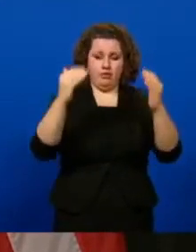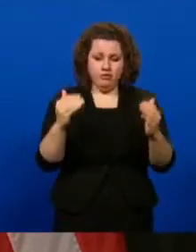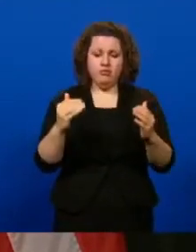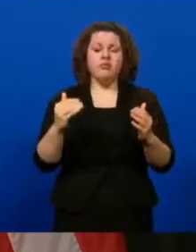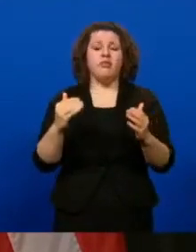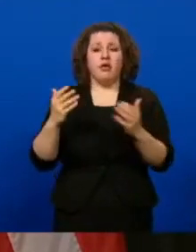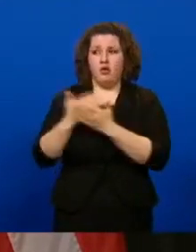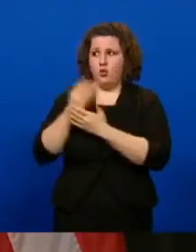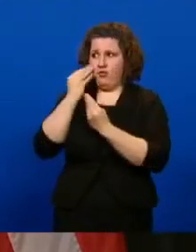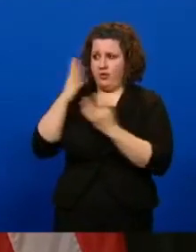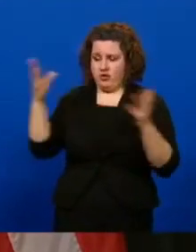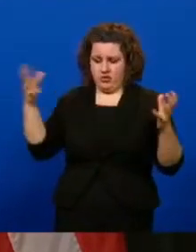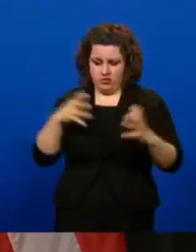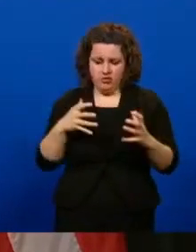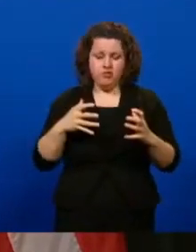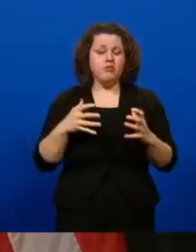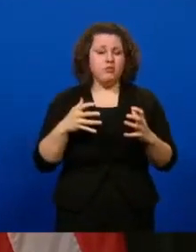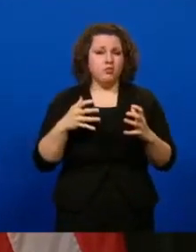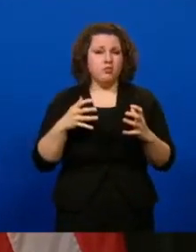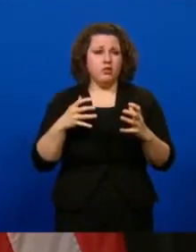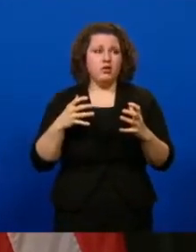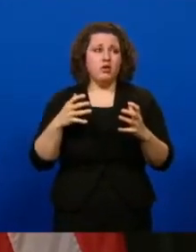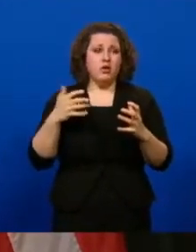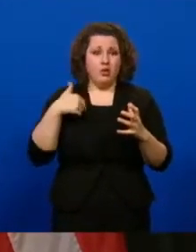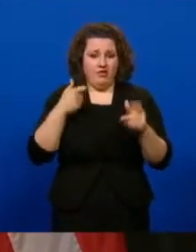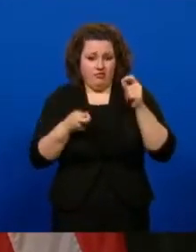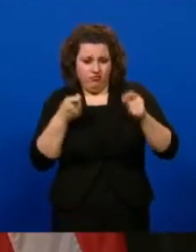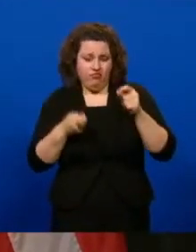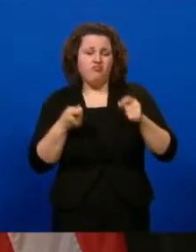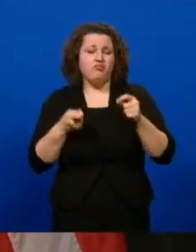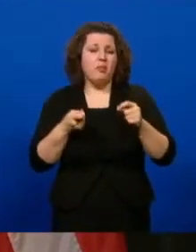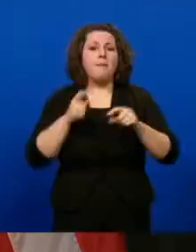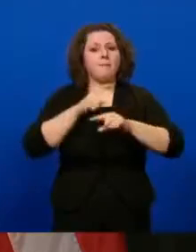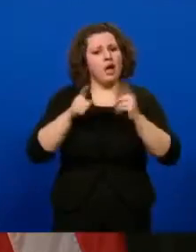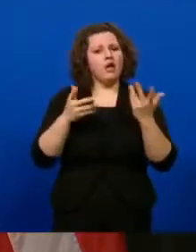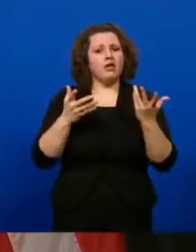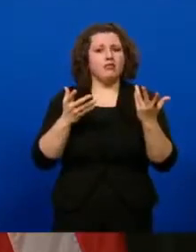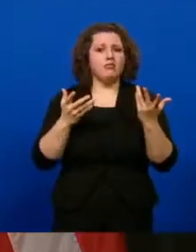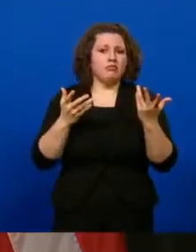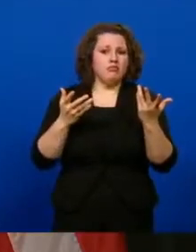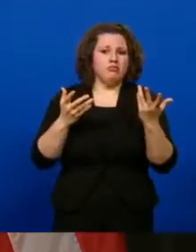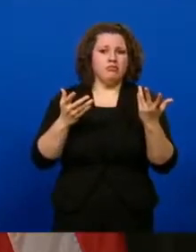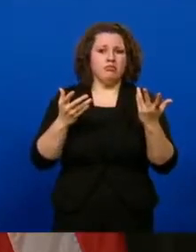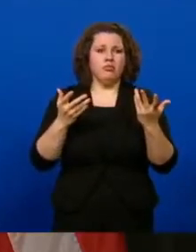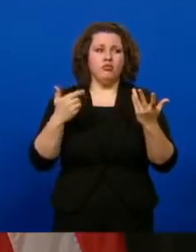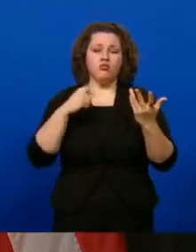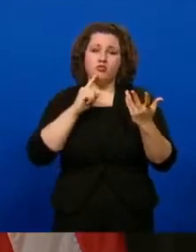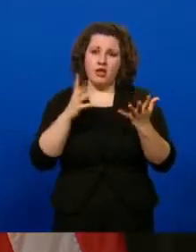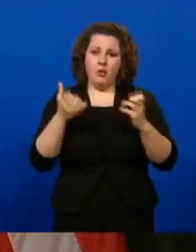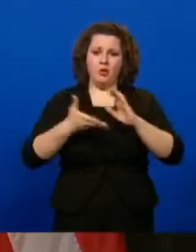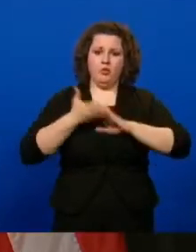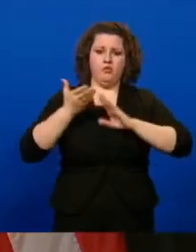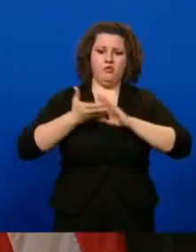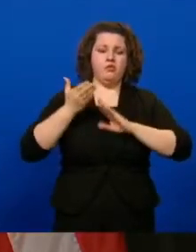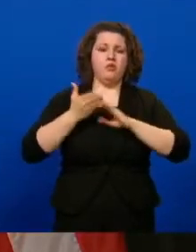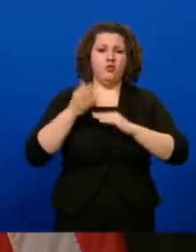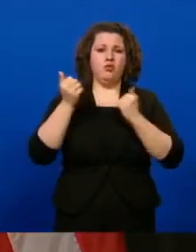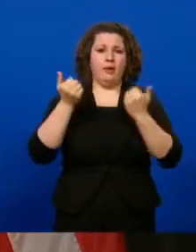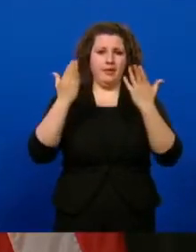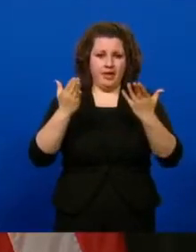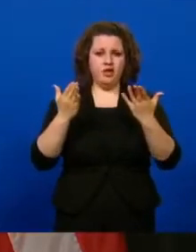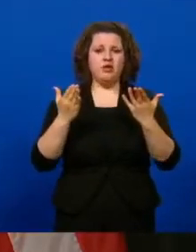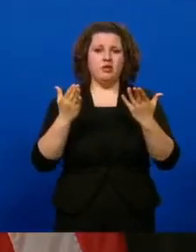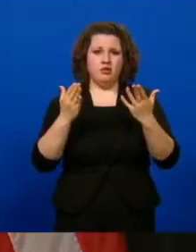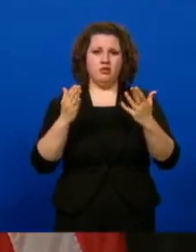information that we received, we've adjusted them a little bit, but then tried to operationalize what those recommendations